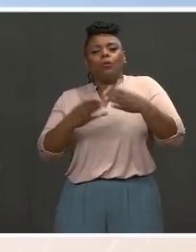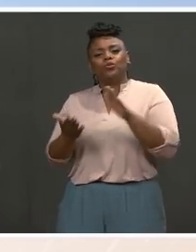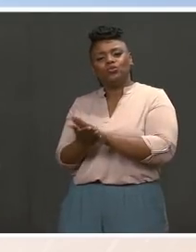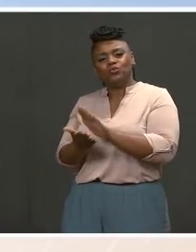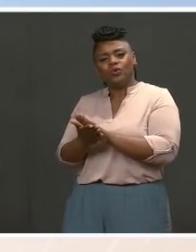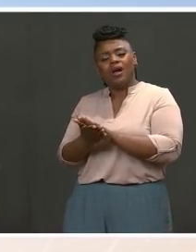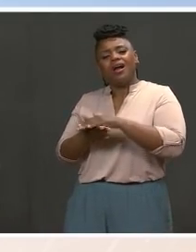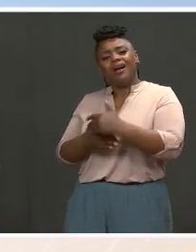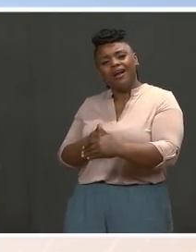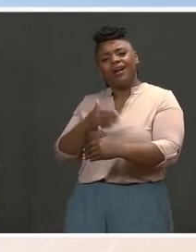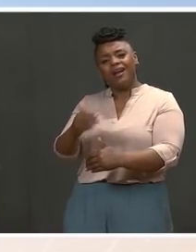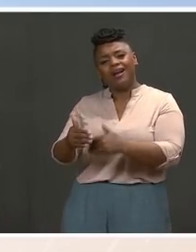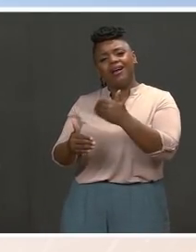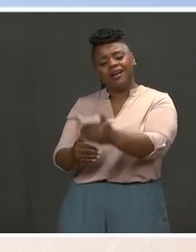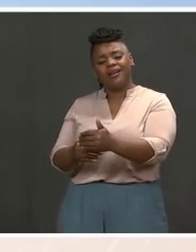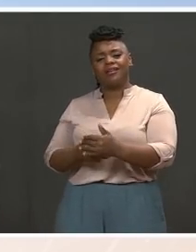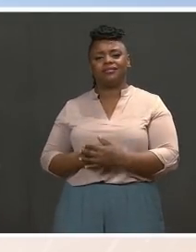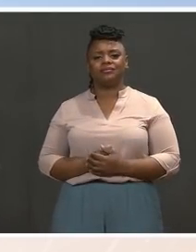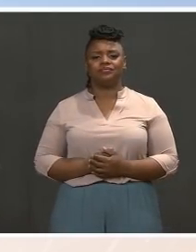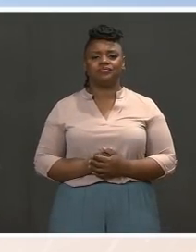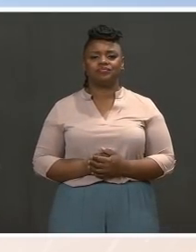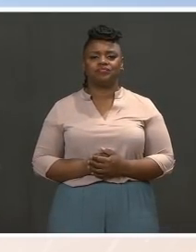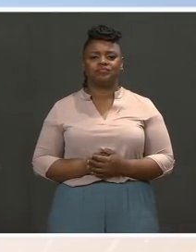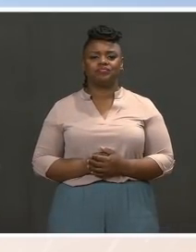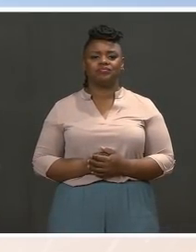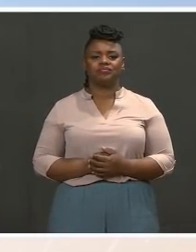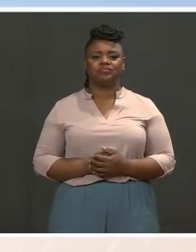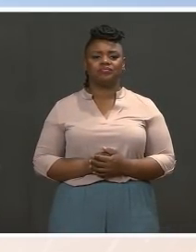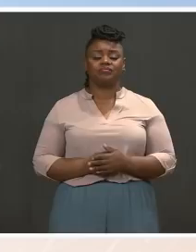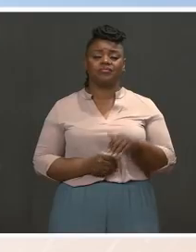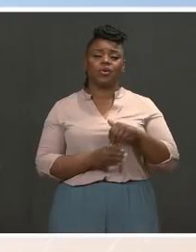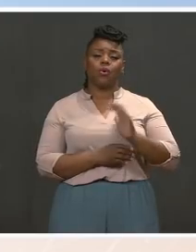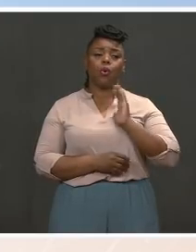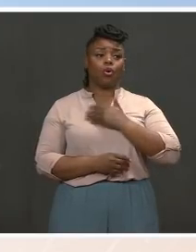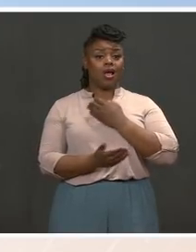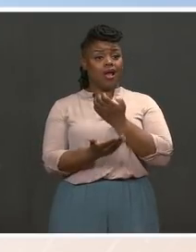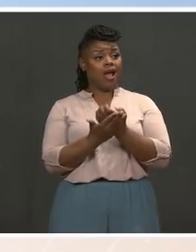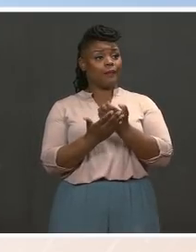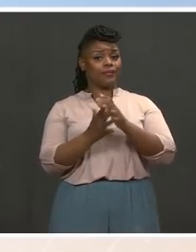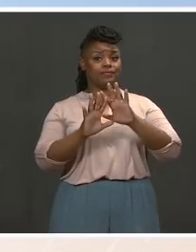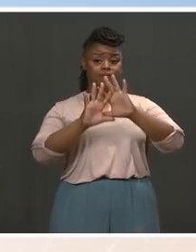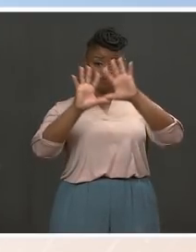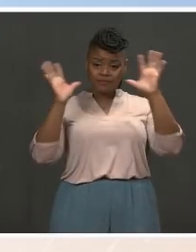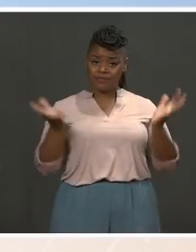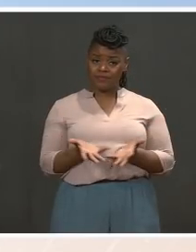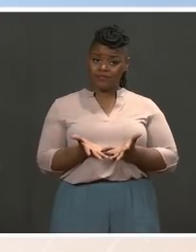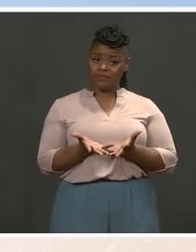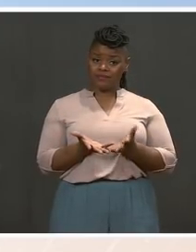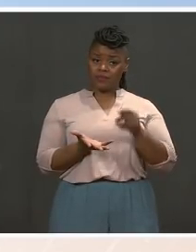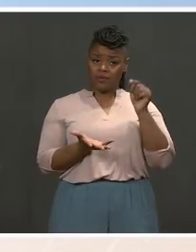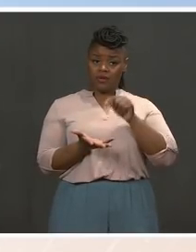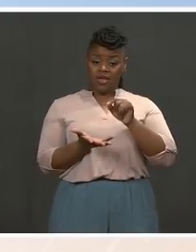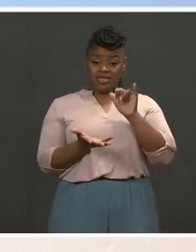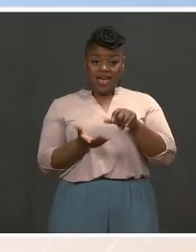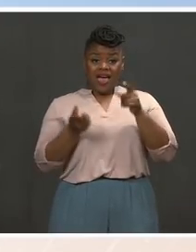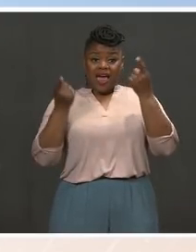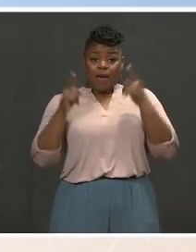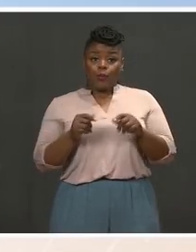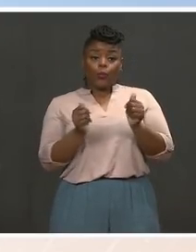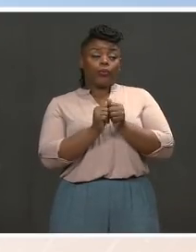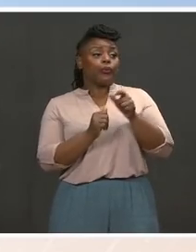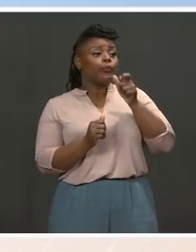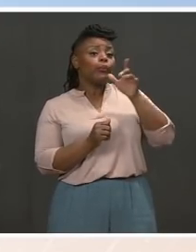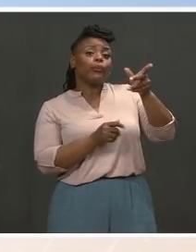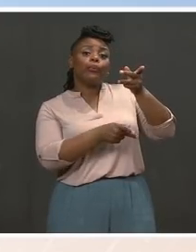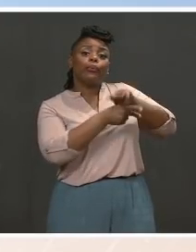right? In those caring economy, parts of our economy, these are jobs that are disproportionately held by women. So in making sure that schools